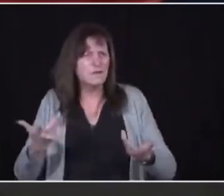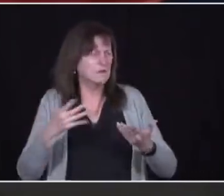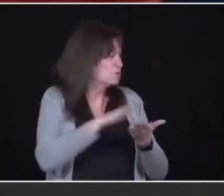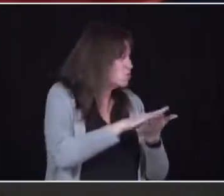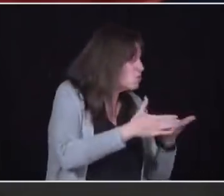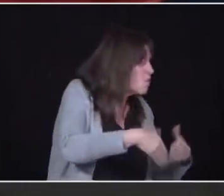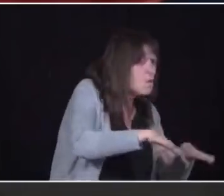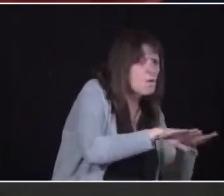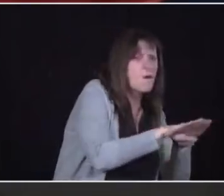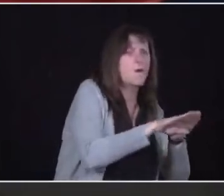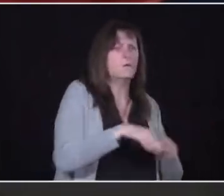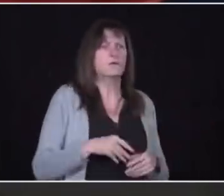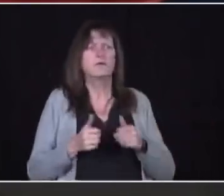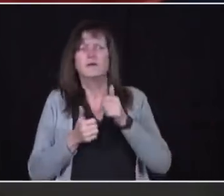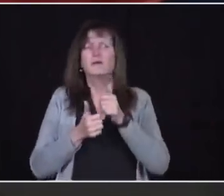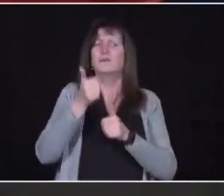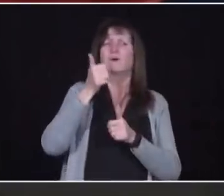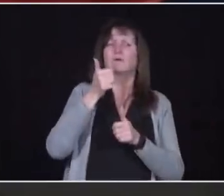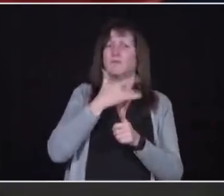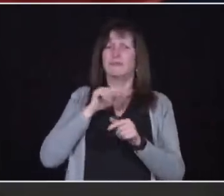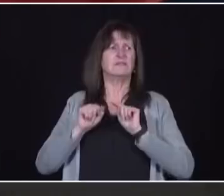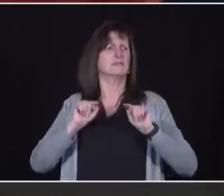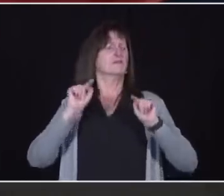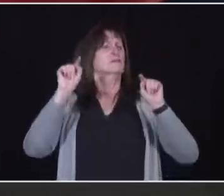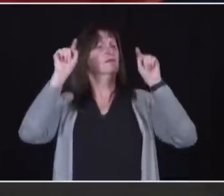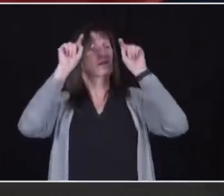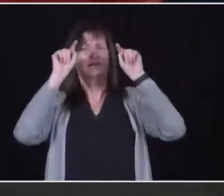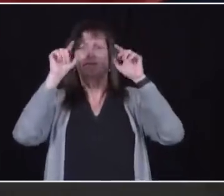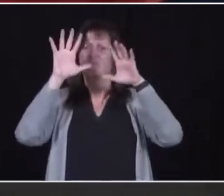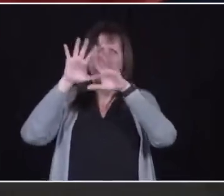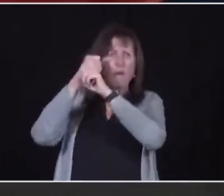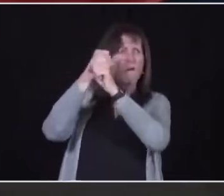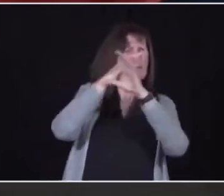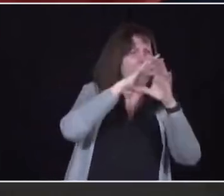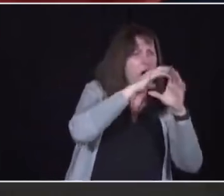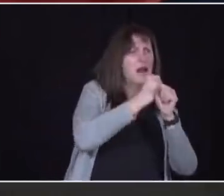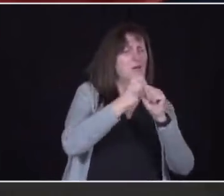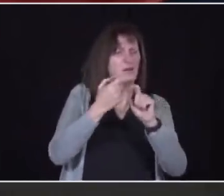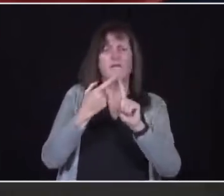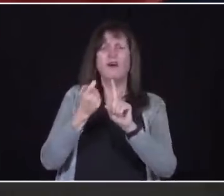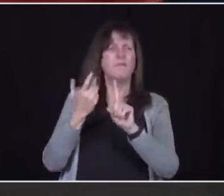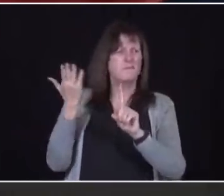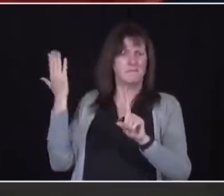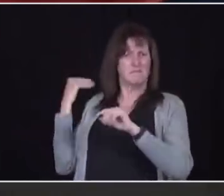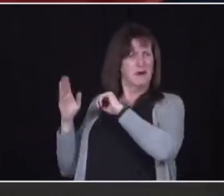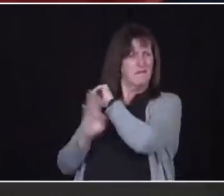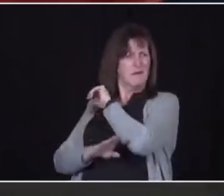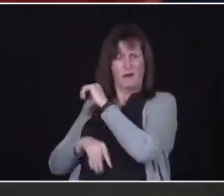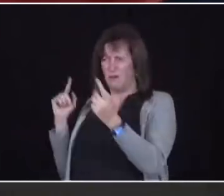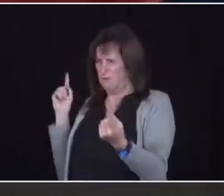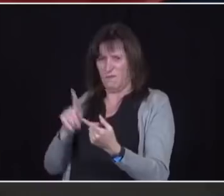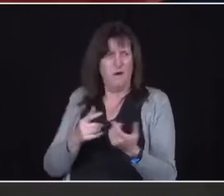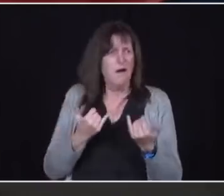has been in some form of lockdown since last fall. We announced a second stay